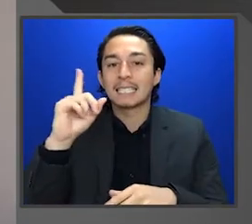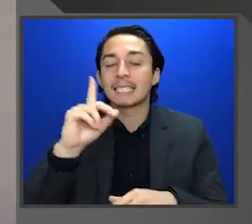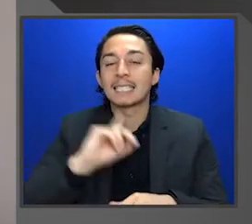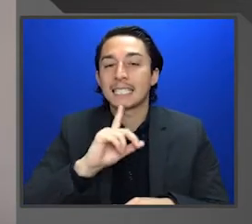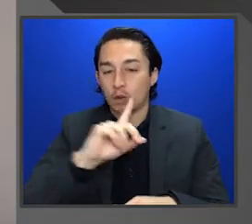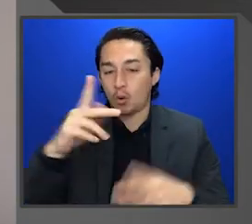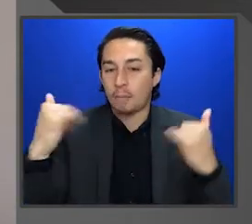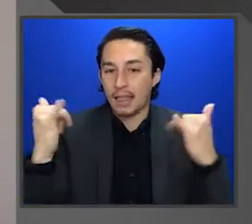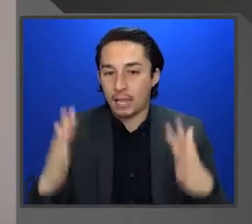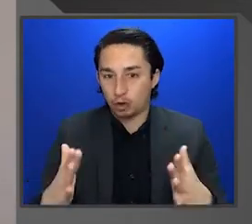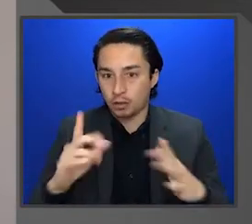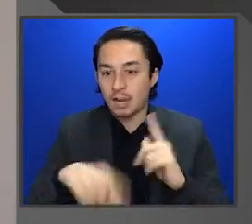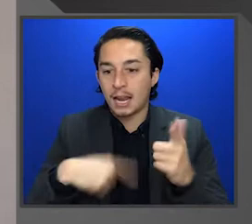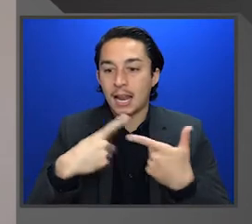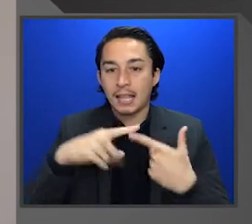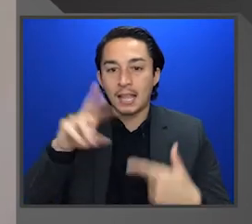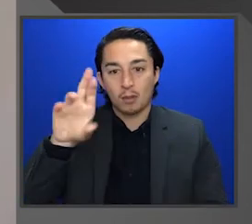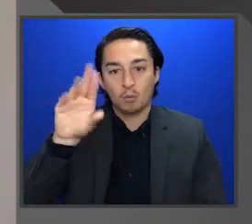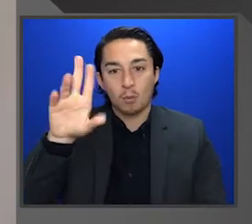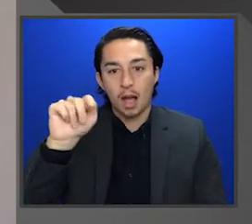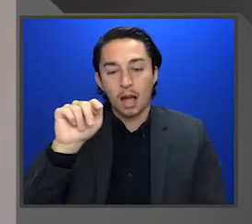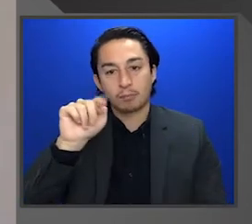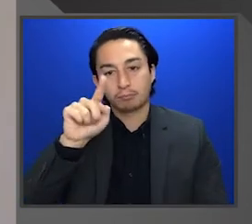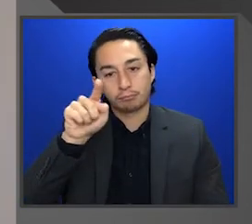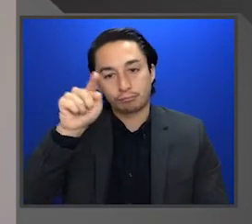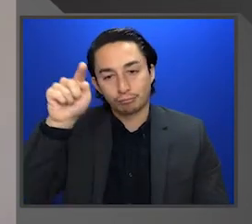And then this robot streams off.